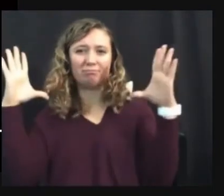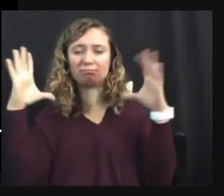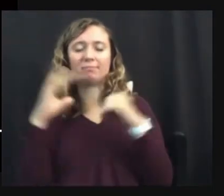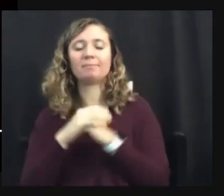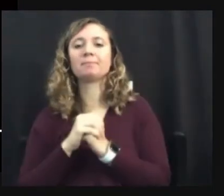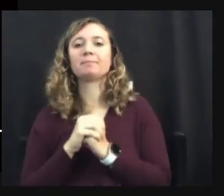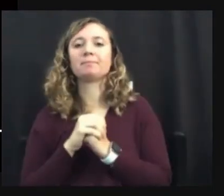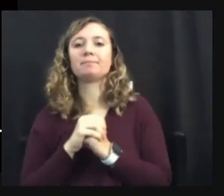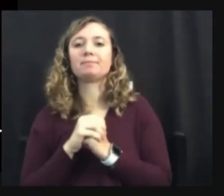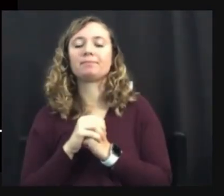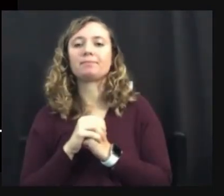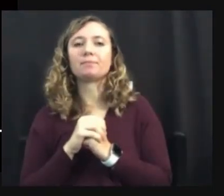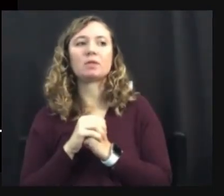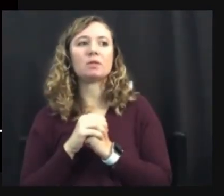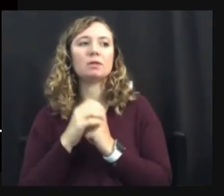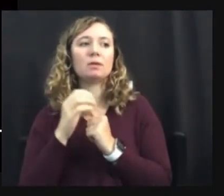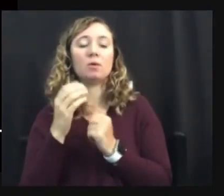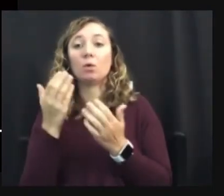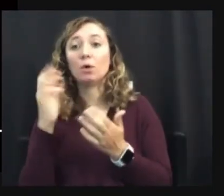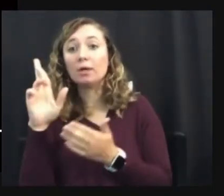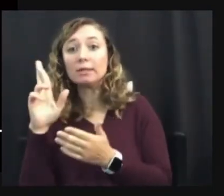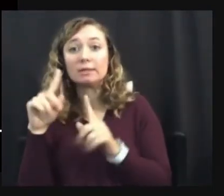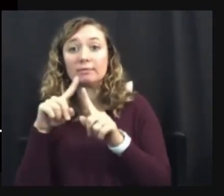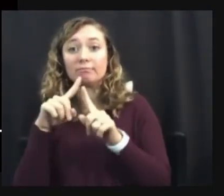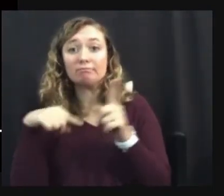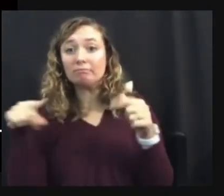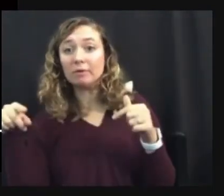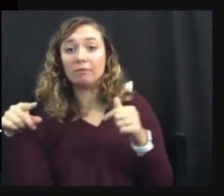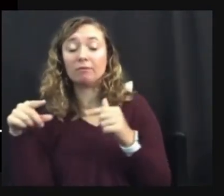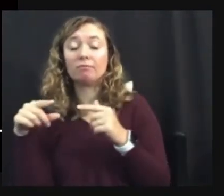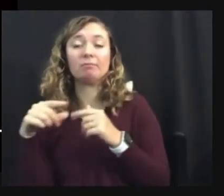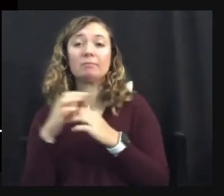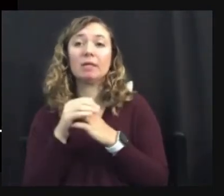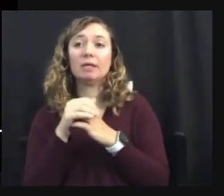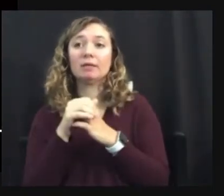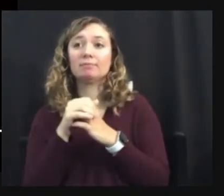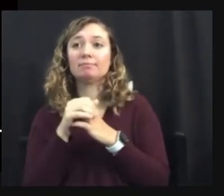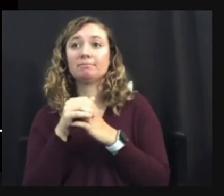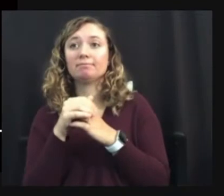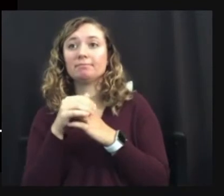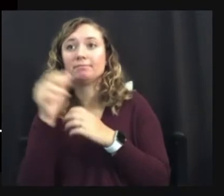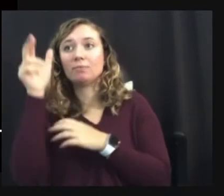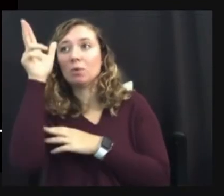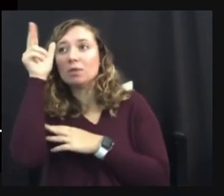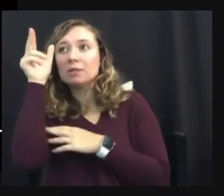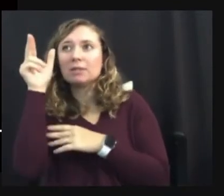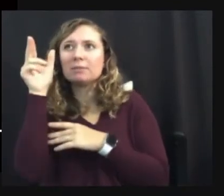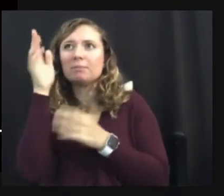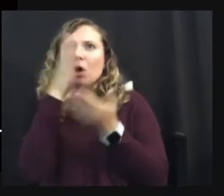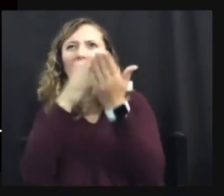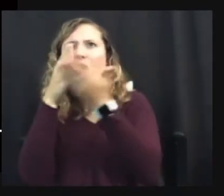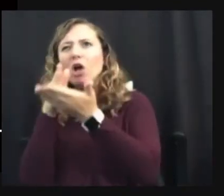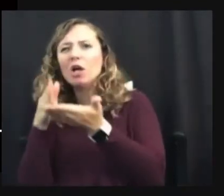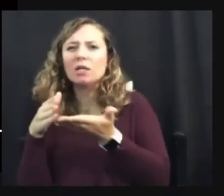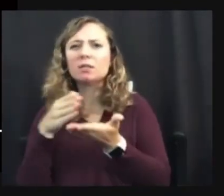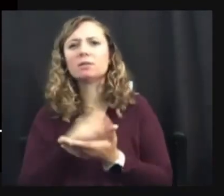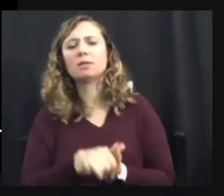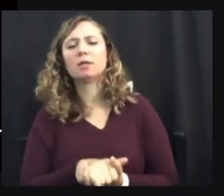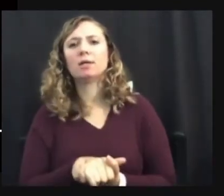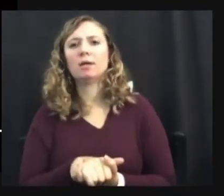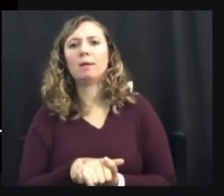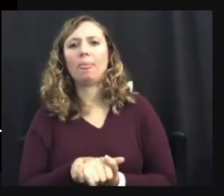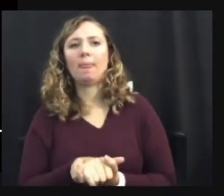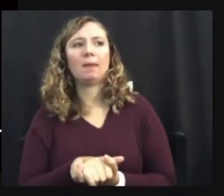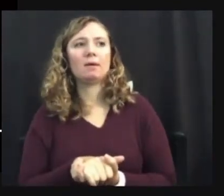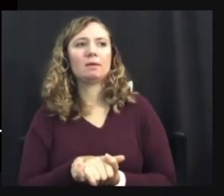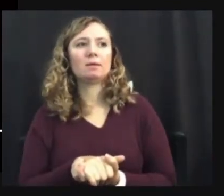flashes of a horse. That's another one. Great. So there are, someone's imagining a unicorn. Whoever you are, you're my kind of